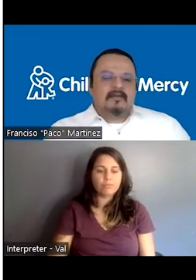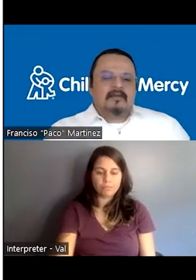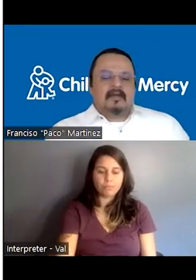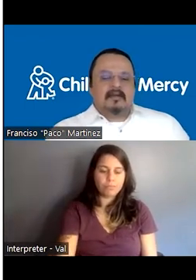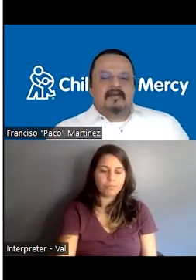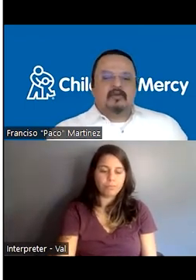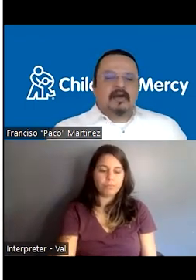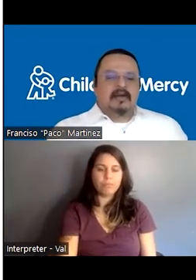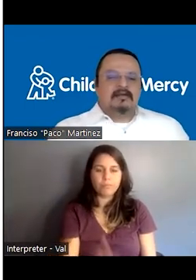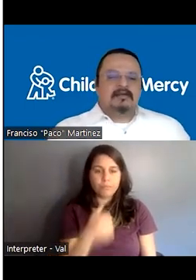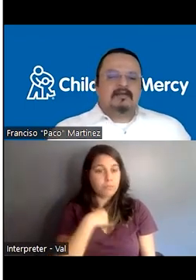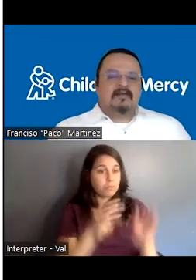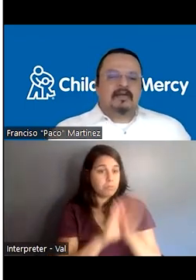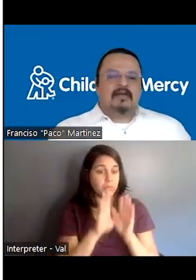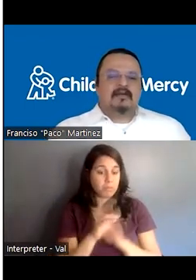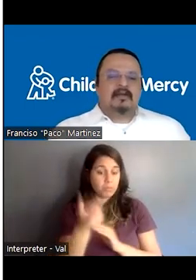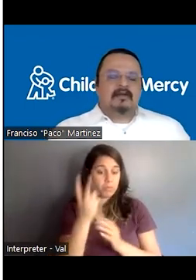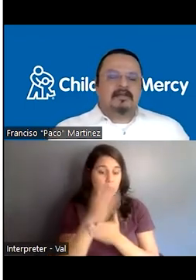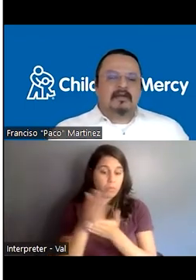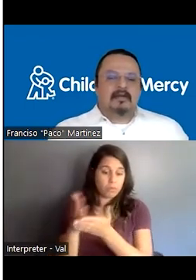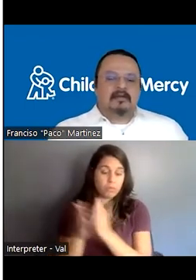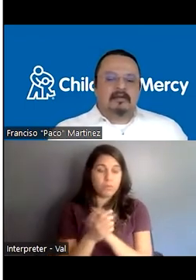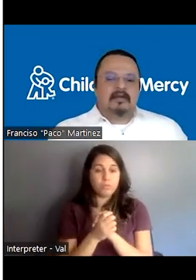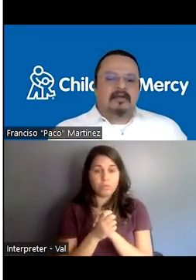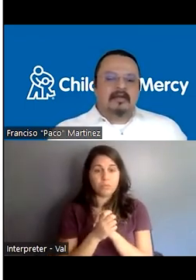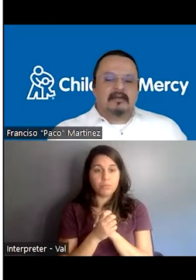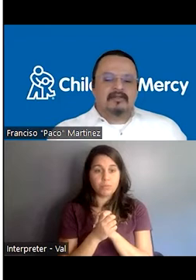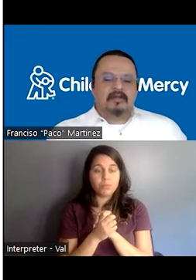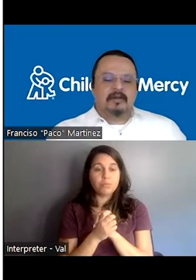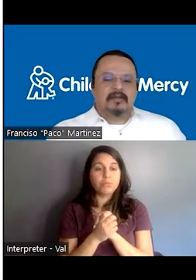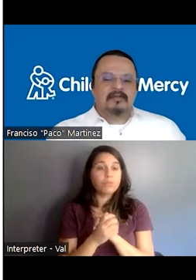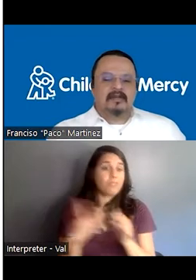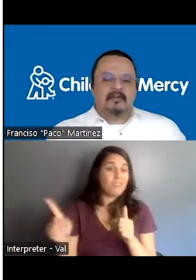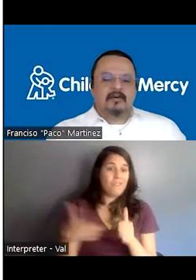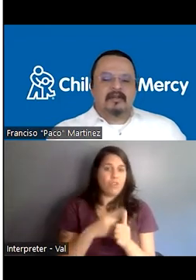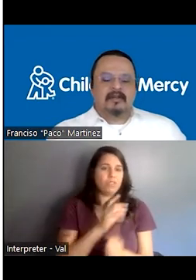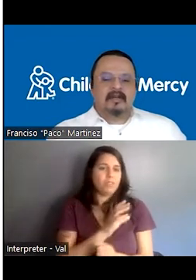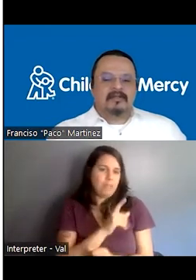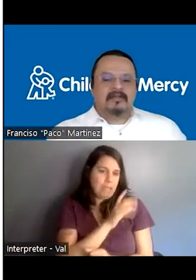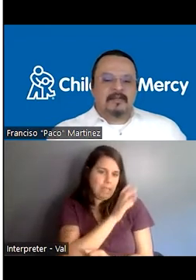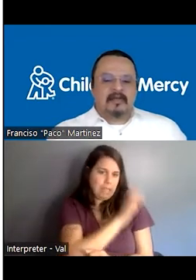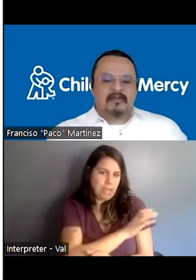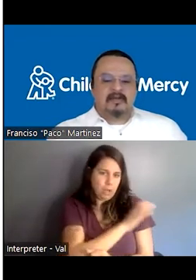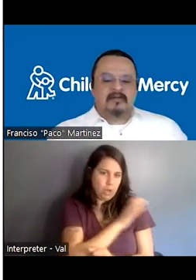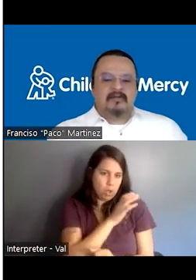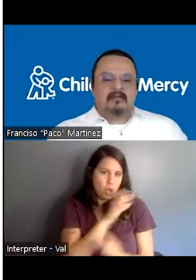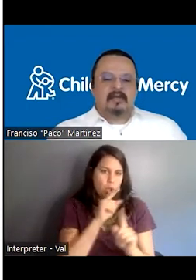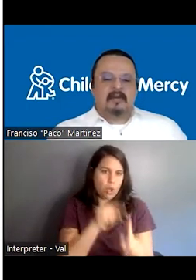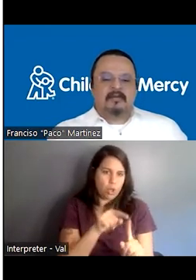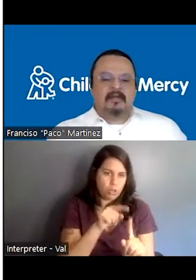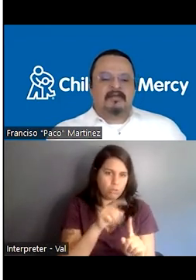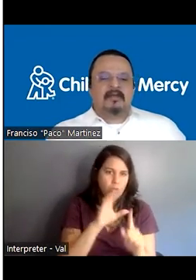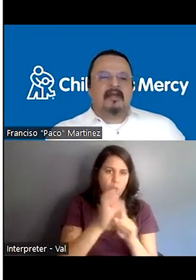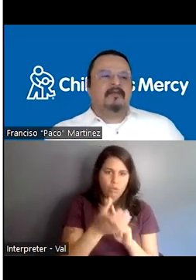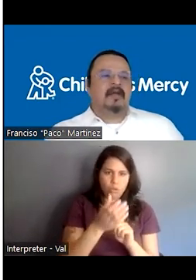we have divided this in two parts. The first one is the cultural, clinical cultural pearls that are both in English and Spanish, because it's the